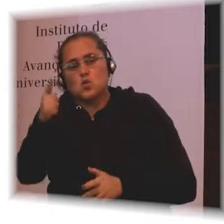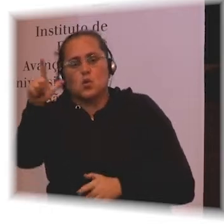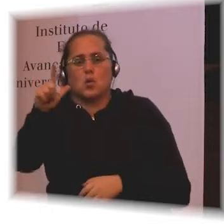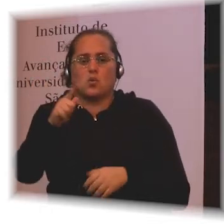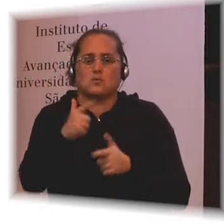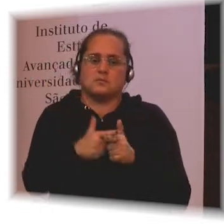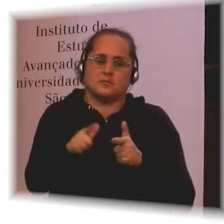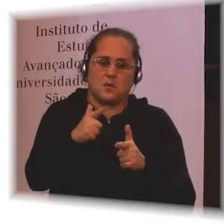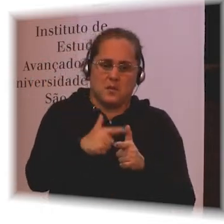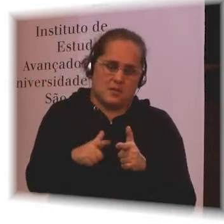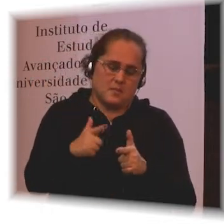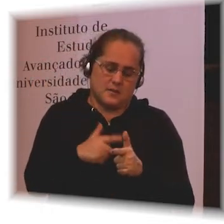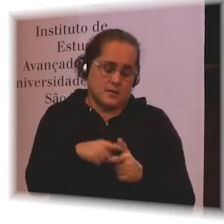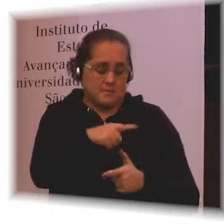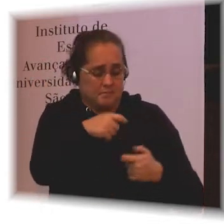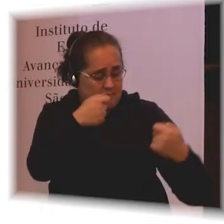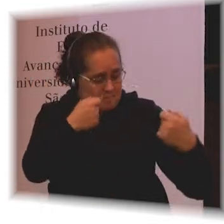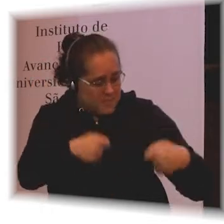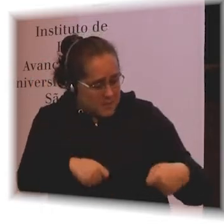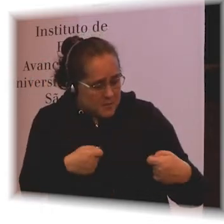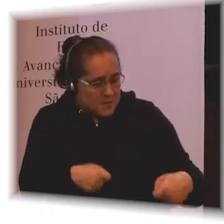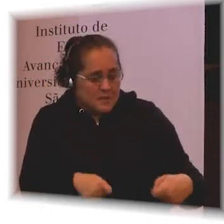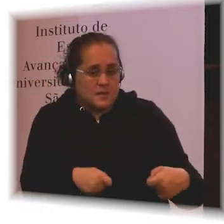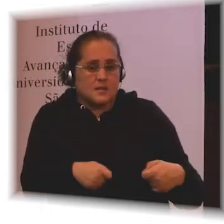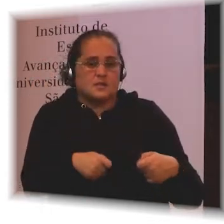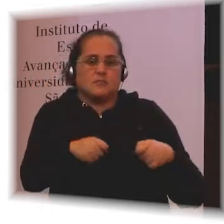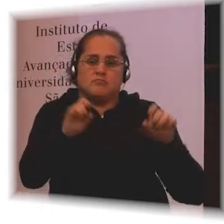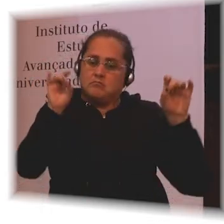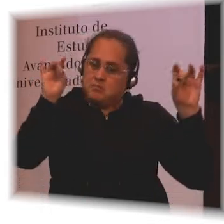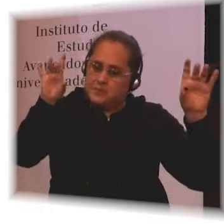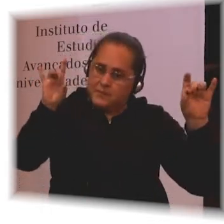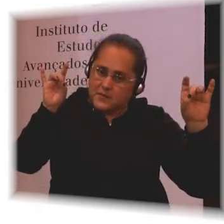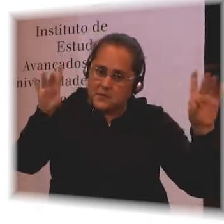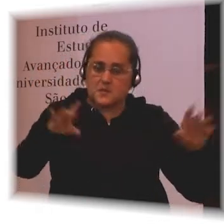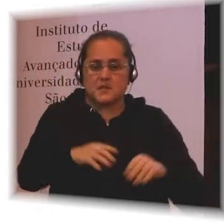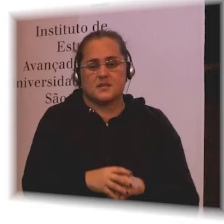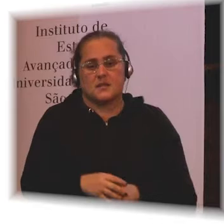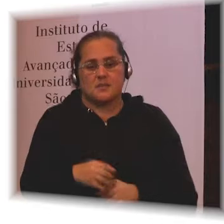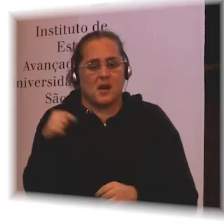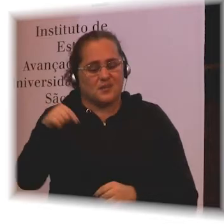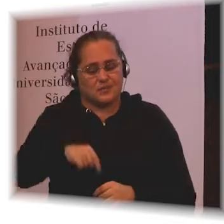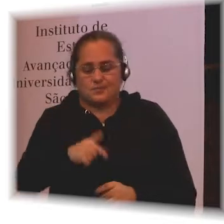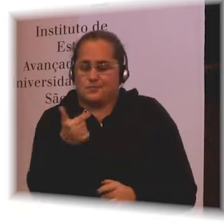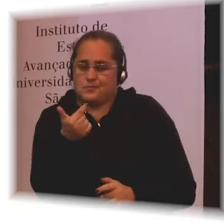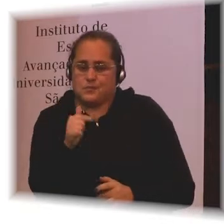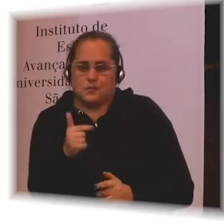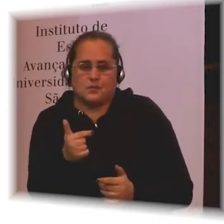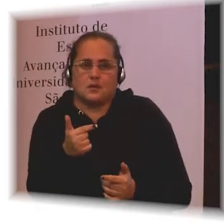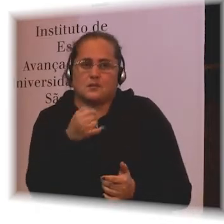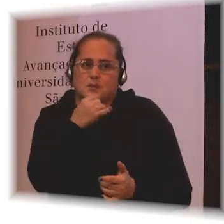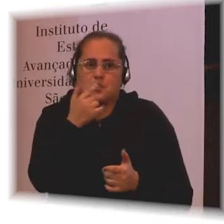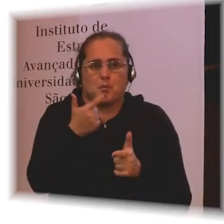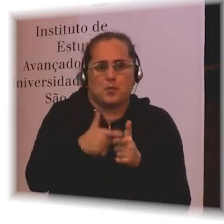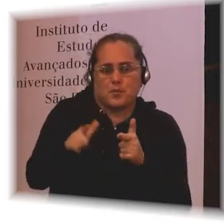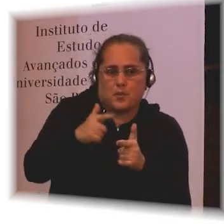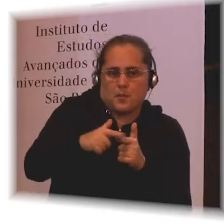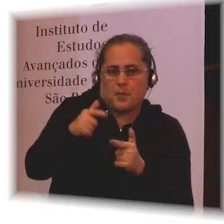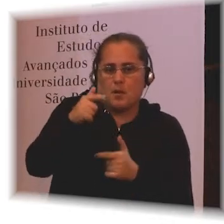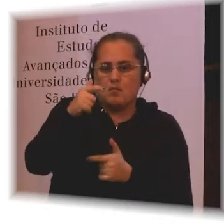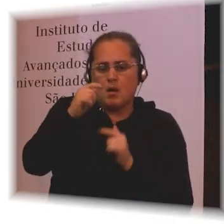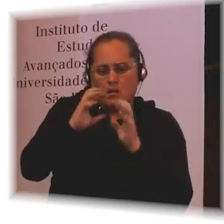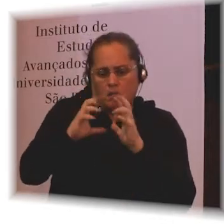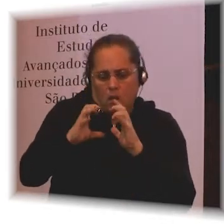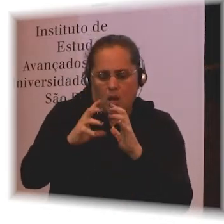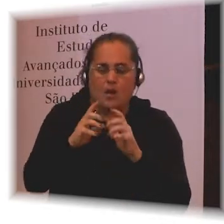in Zika that we're not seeing in cerebral palsy. So for instance, lots of issues with vision and seeing, lots of